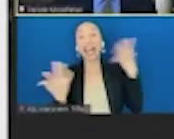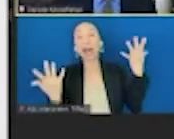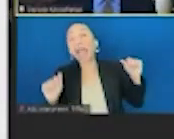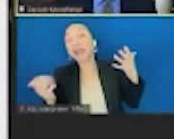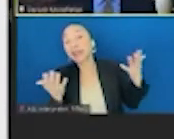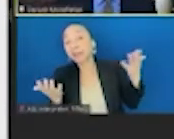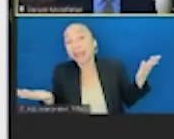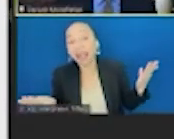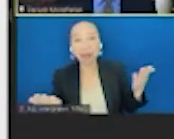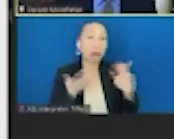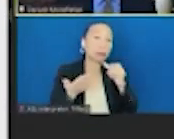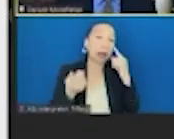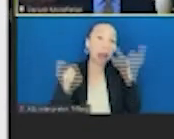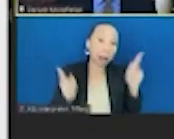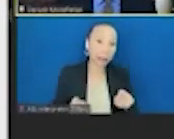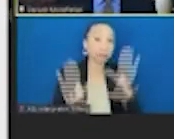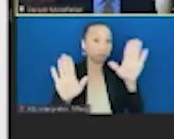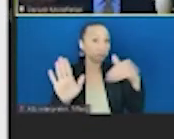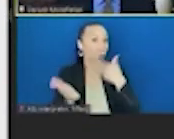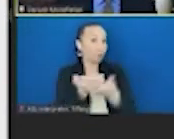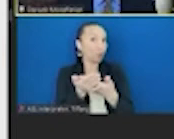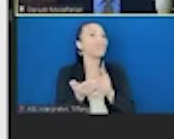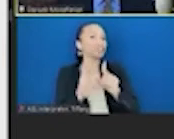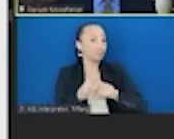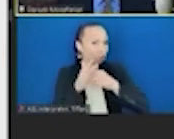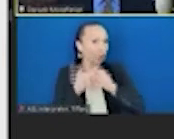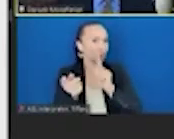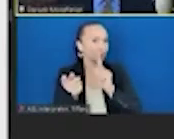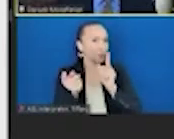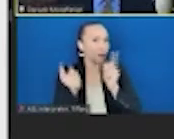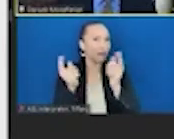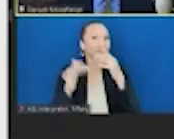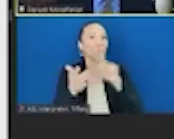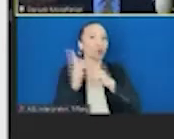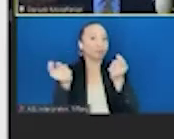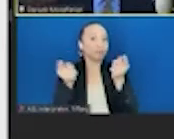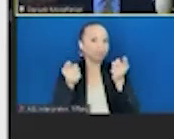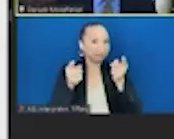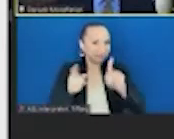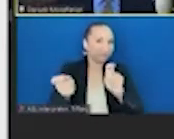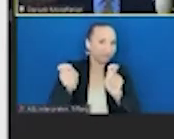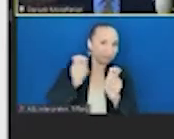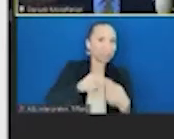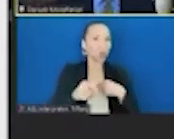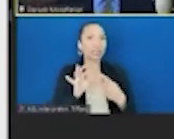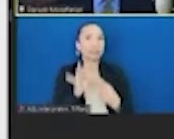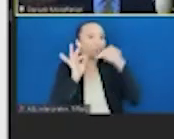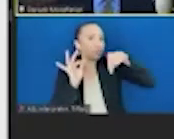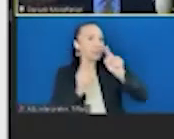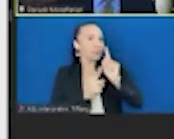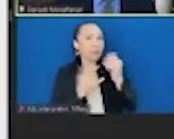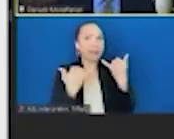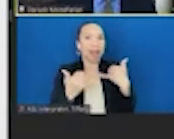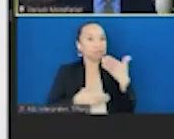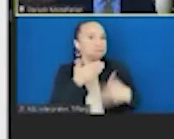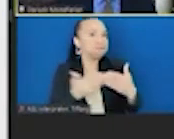I want to share that it's actually starting to happen. So this is, as I said, a special moment in time to advance and accelerate this. And so these are just a few examples.